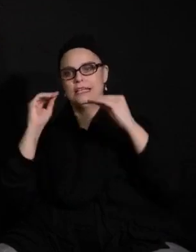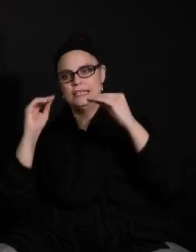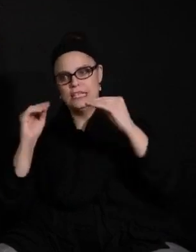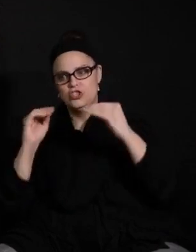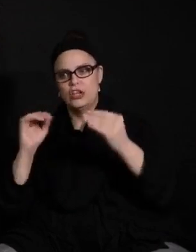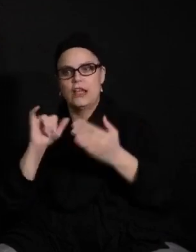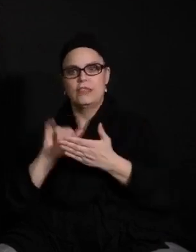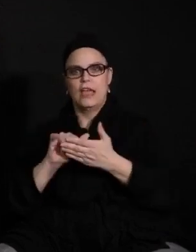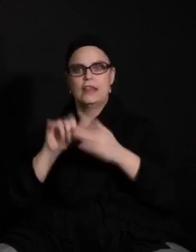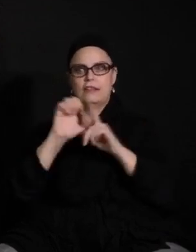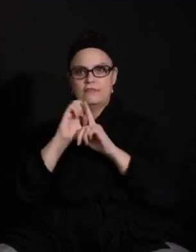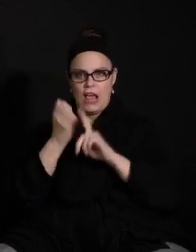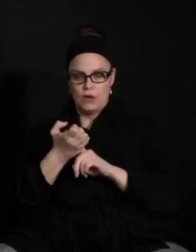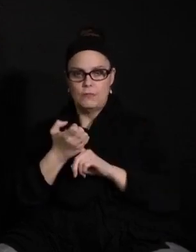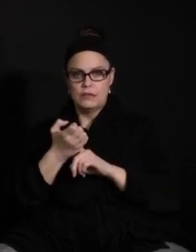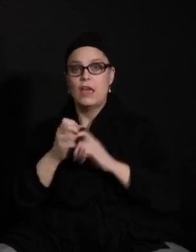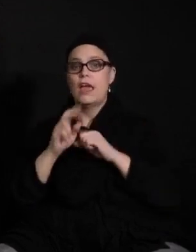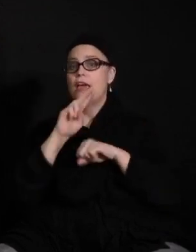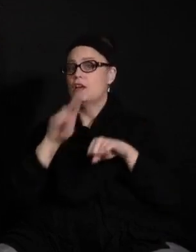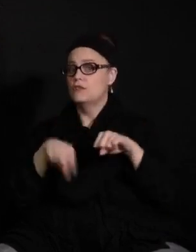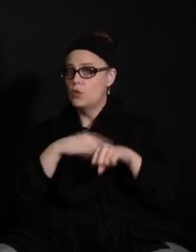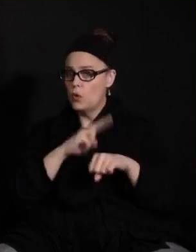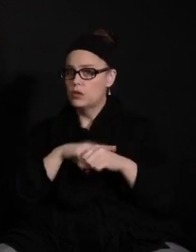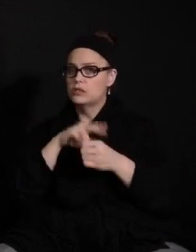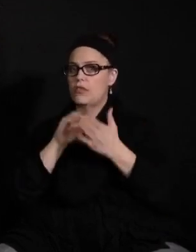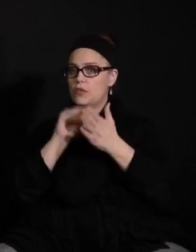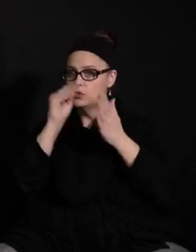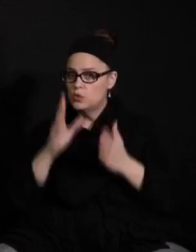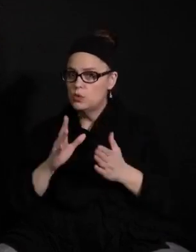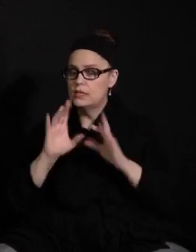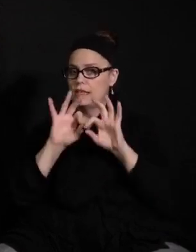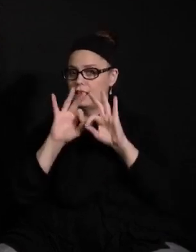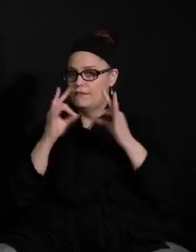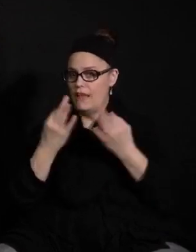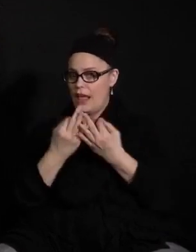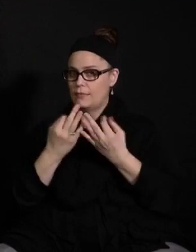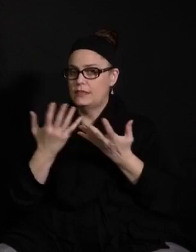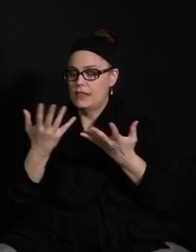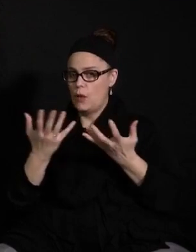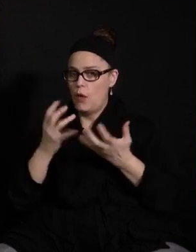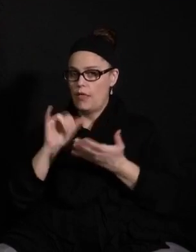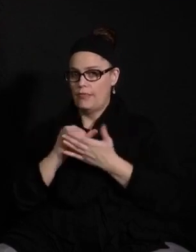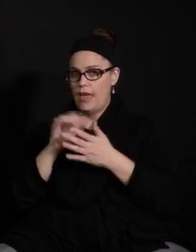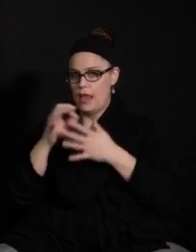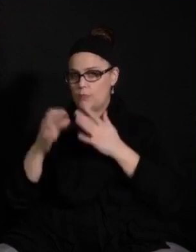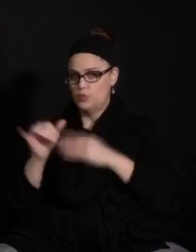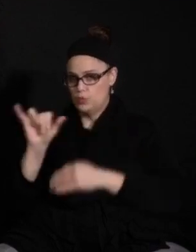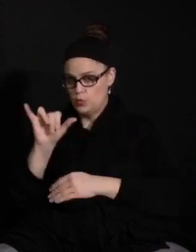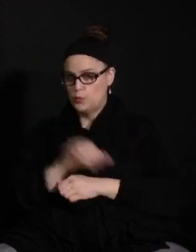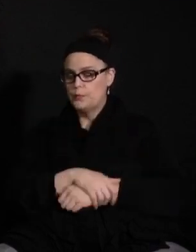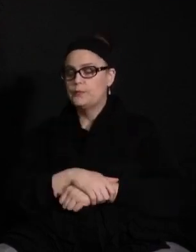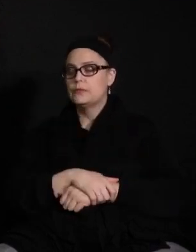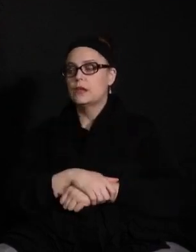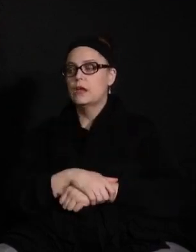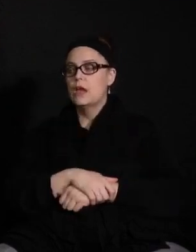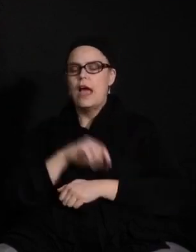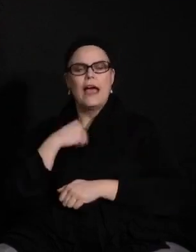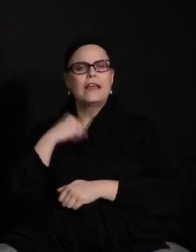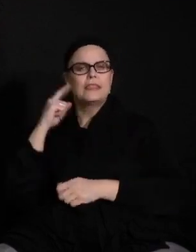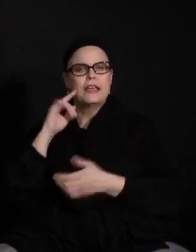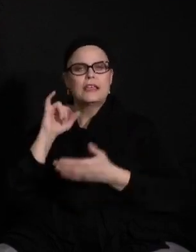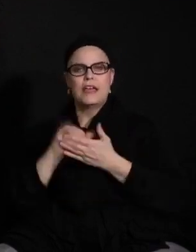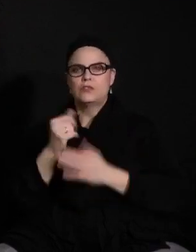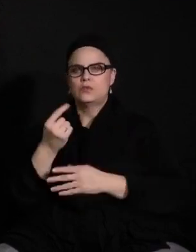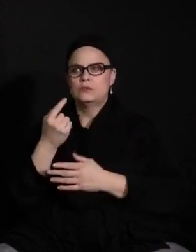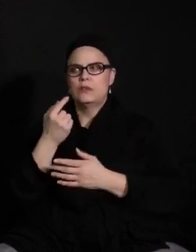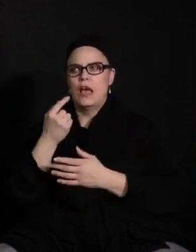environment. And of course, the students and families who opt for that option as well. So that is definitely one thing where I think our